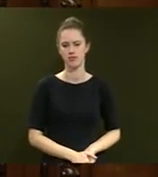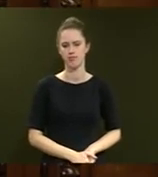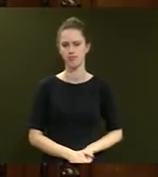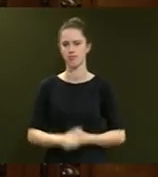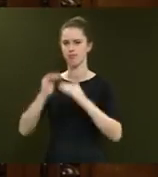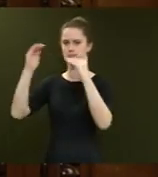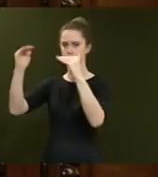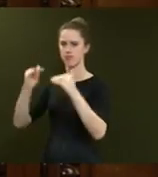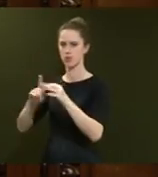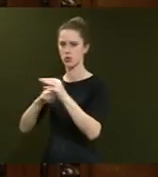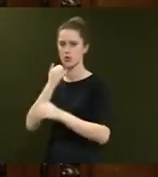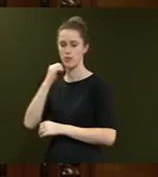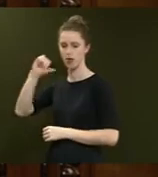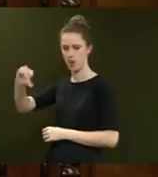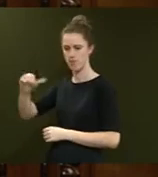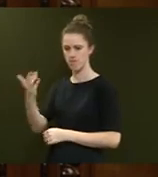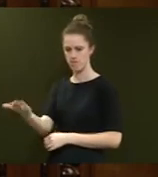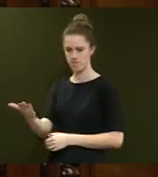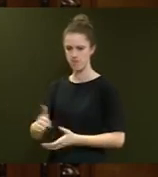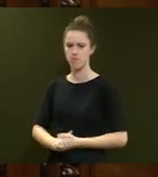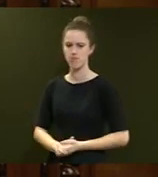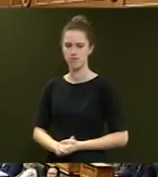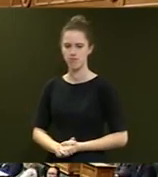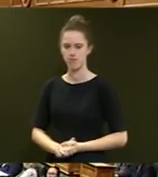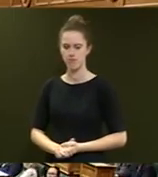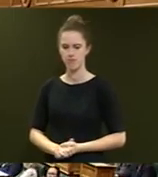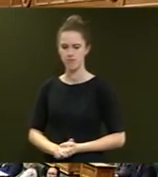Question number nine, Dr Deborah Russell. Kia o rana e te waa.